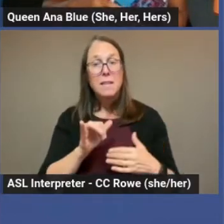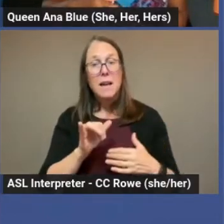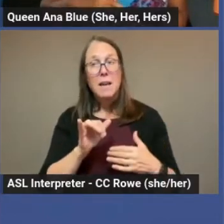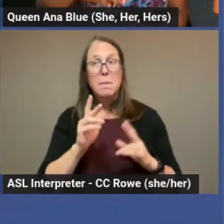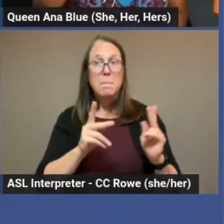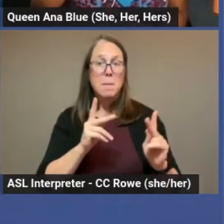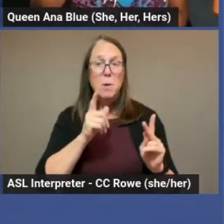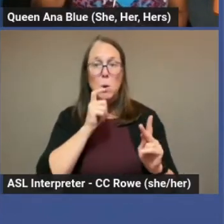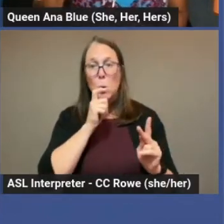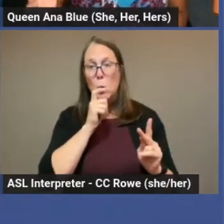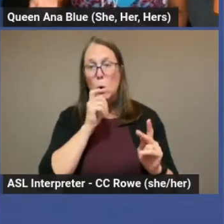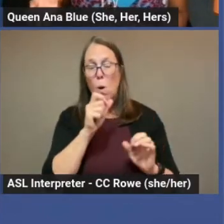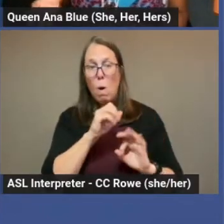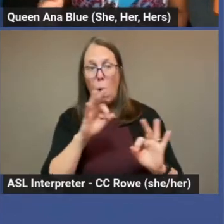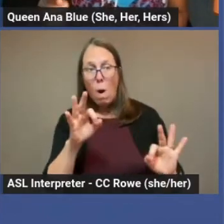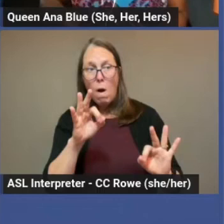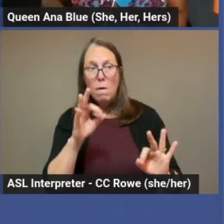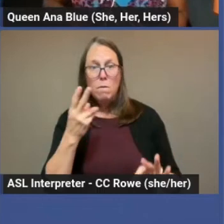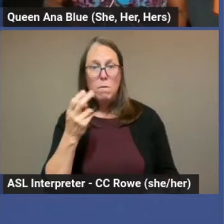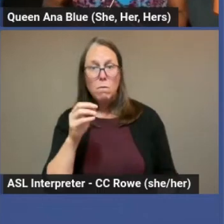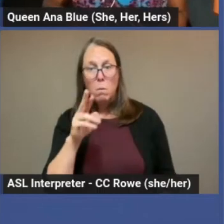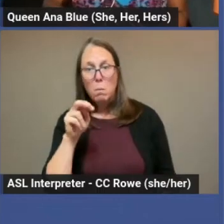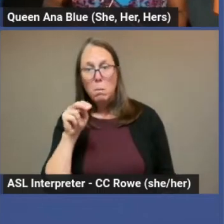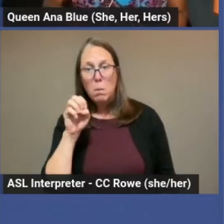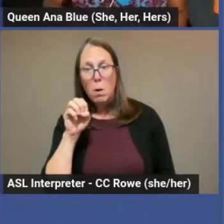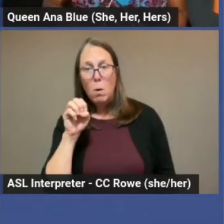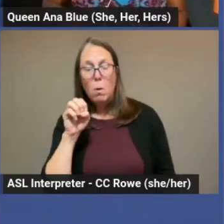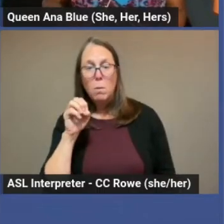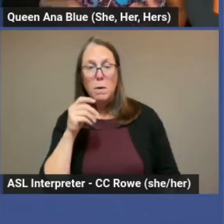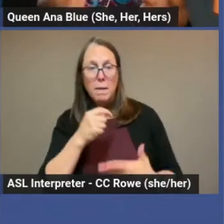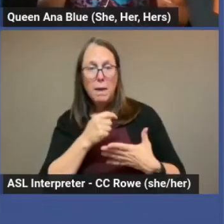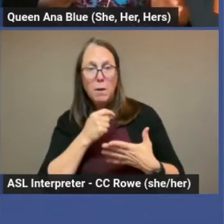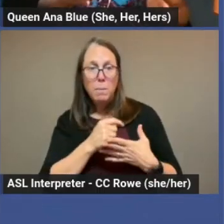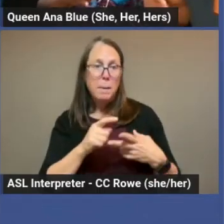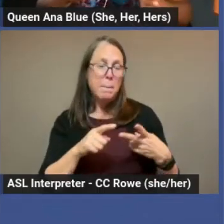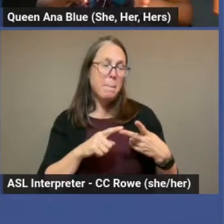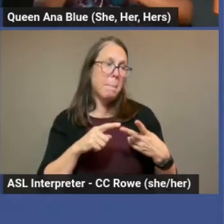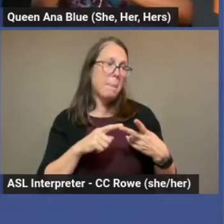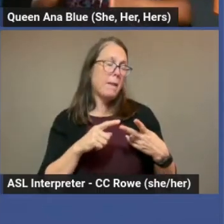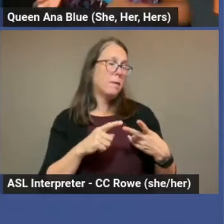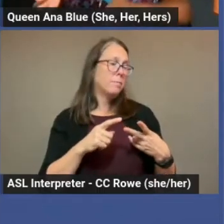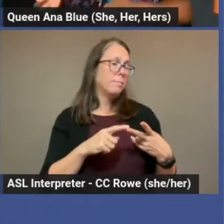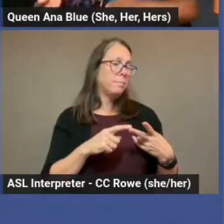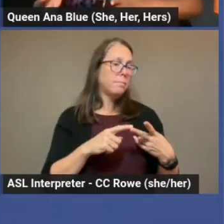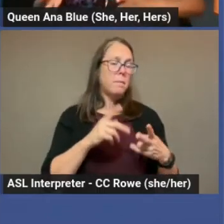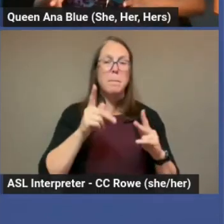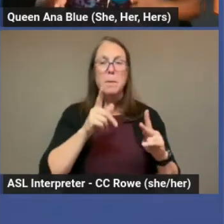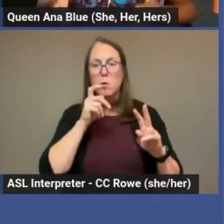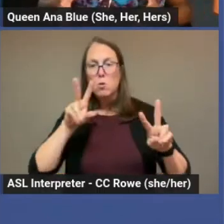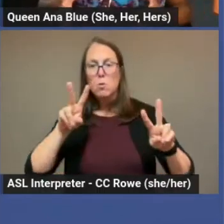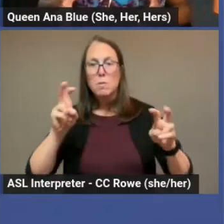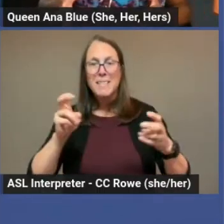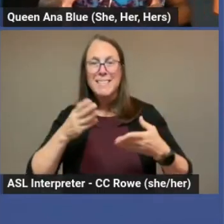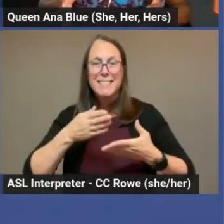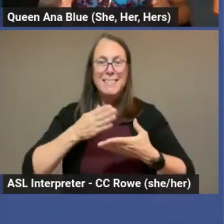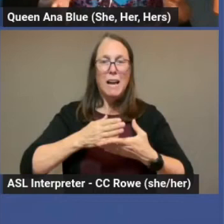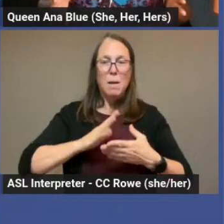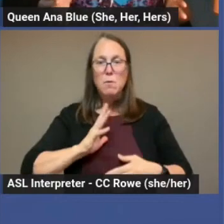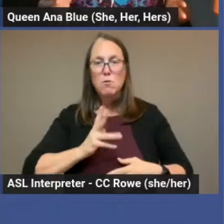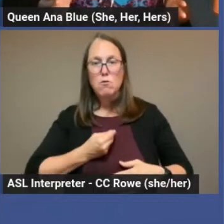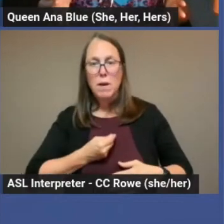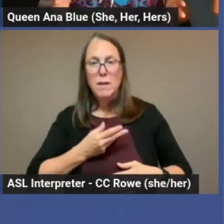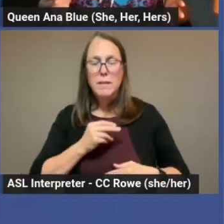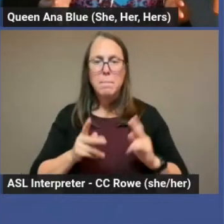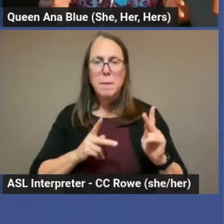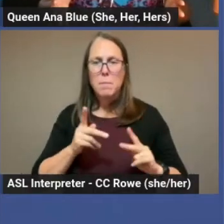of hormone therapy that that stop being trans. And people were like,